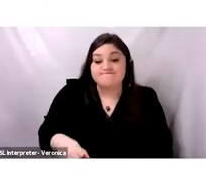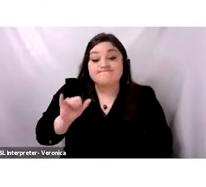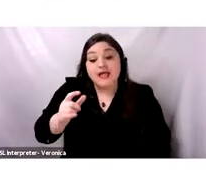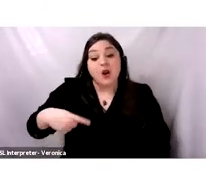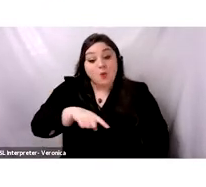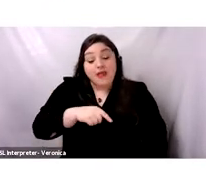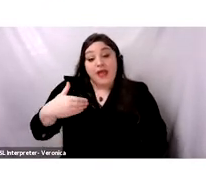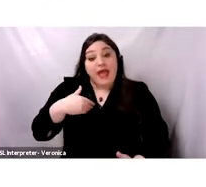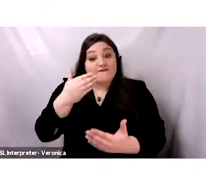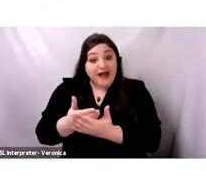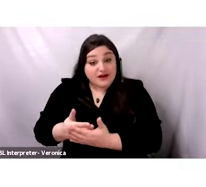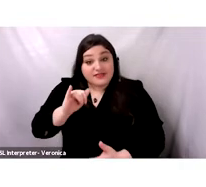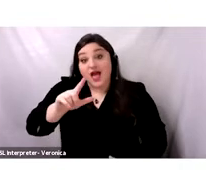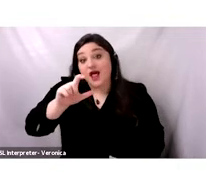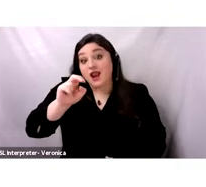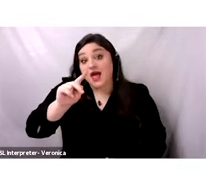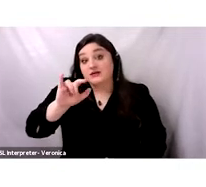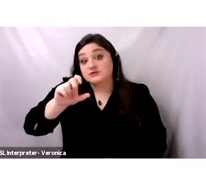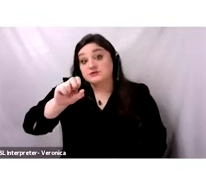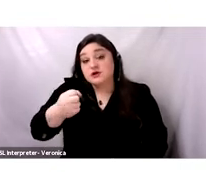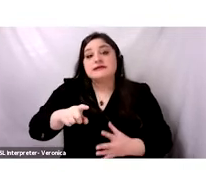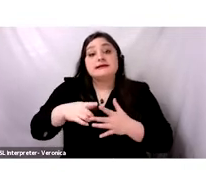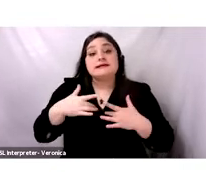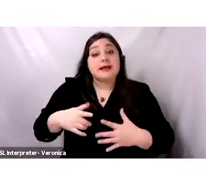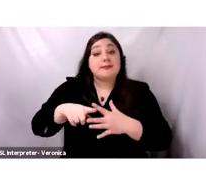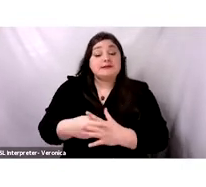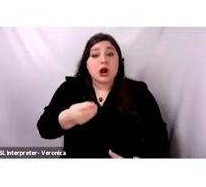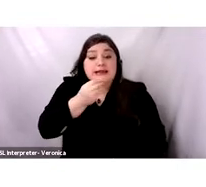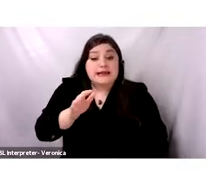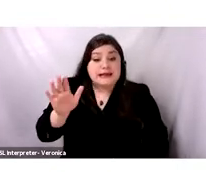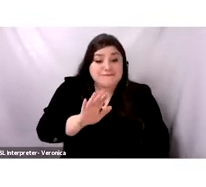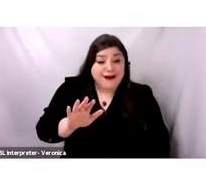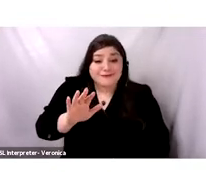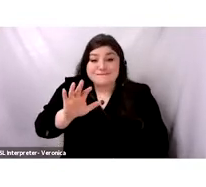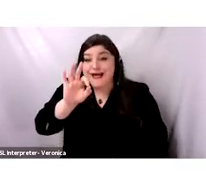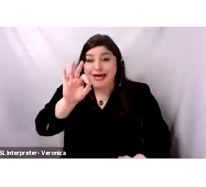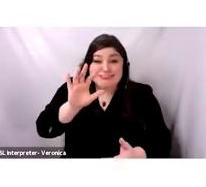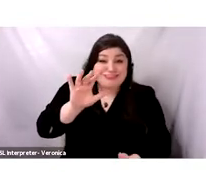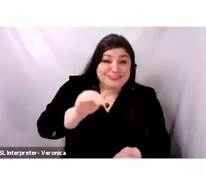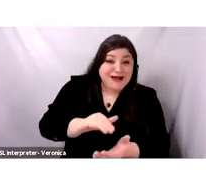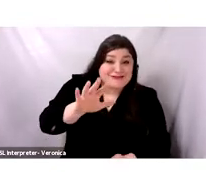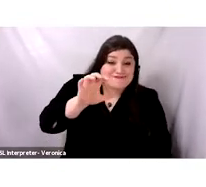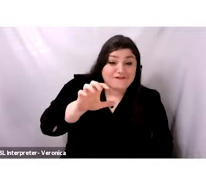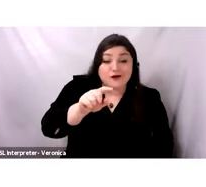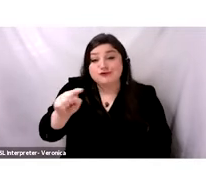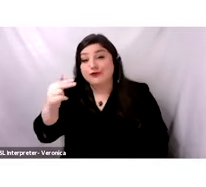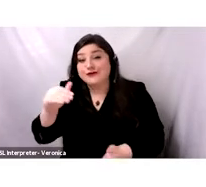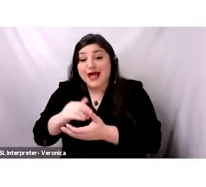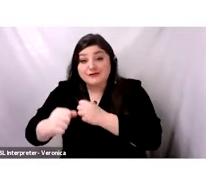indicates that lentils were consumed at around 9,000 to 30,000 years ago in the Middle East.